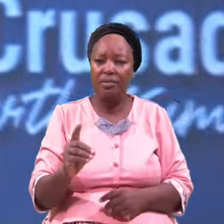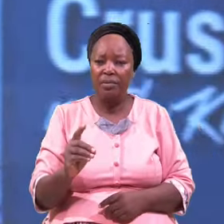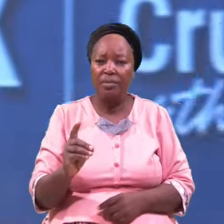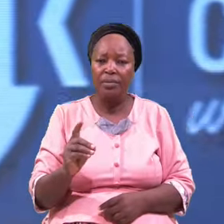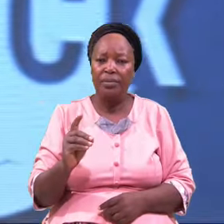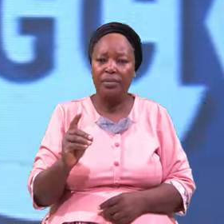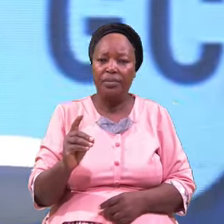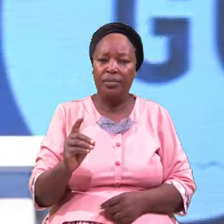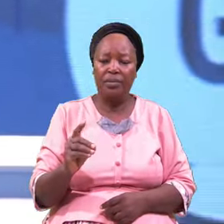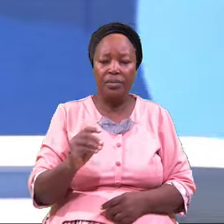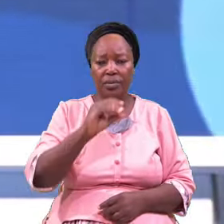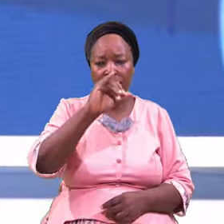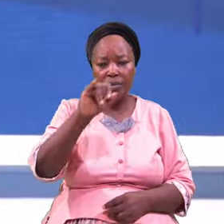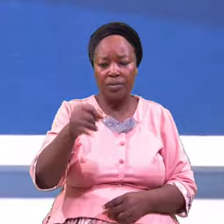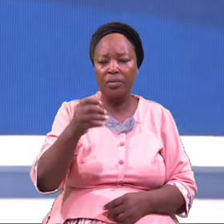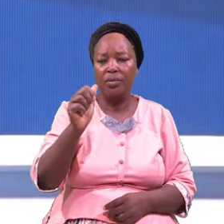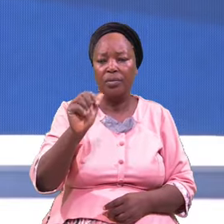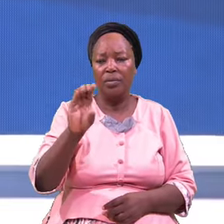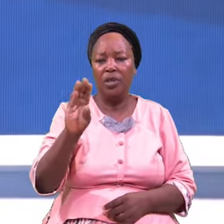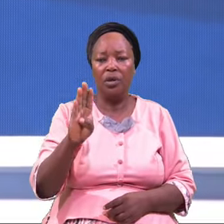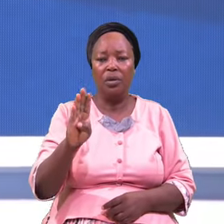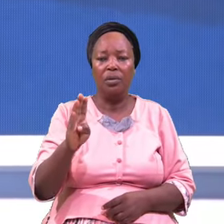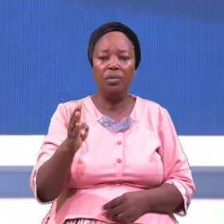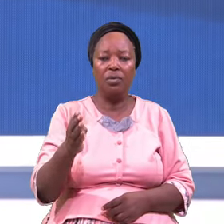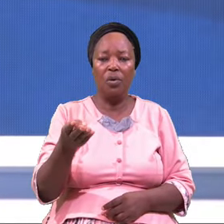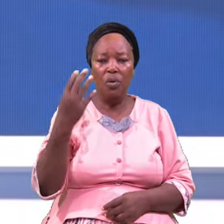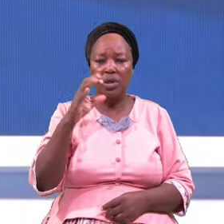Jacob Was A Schemer